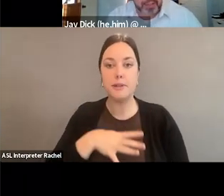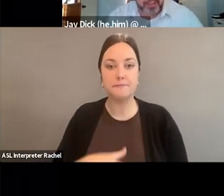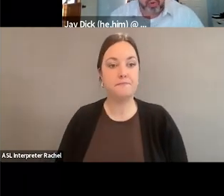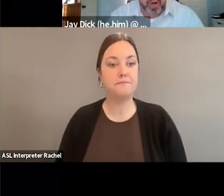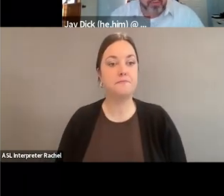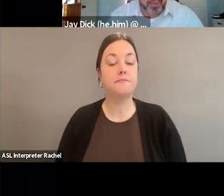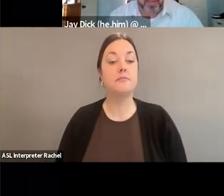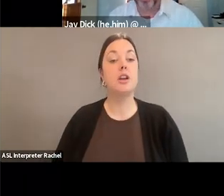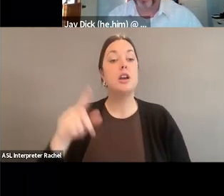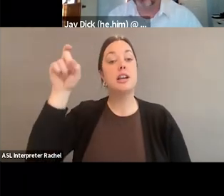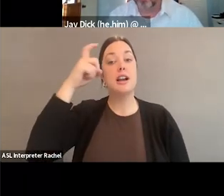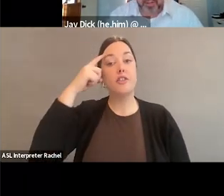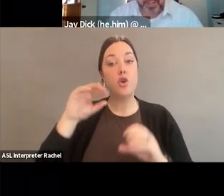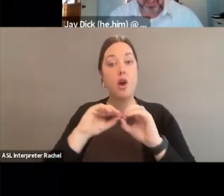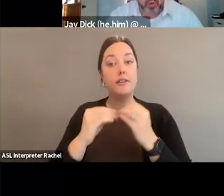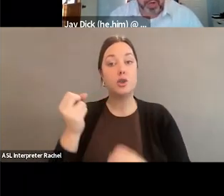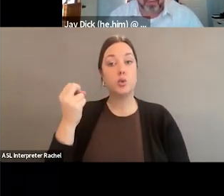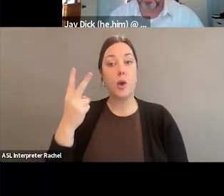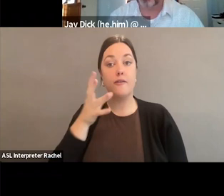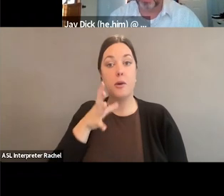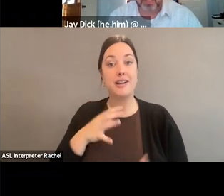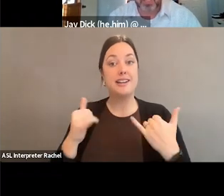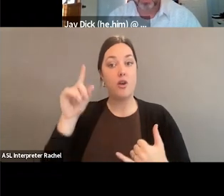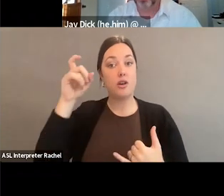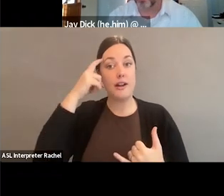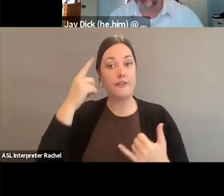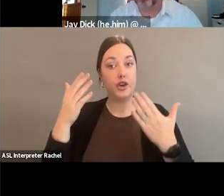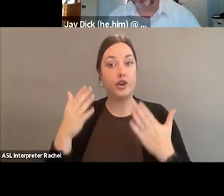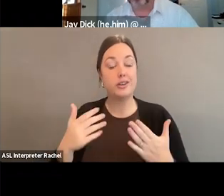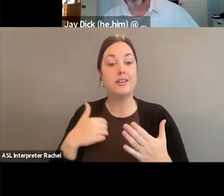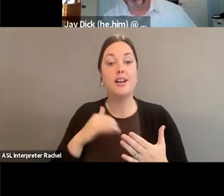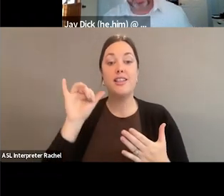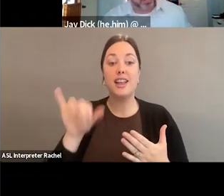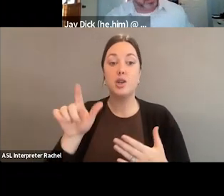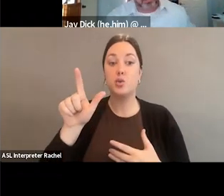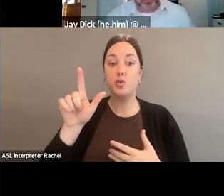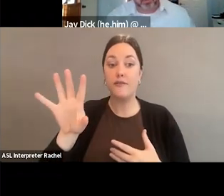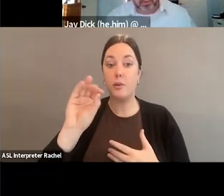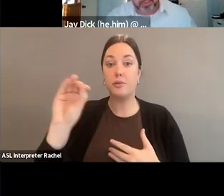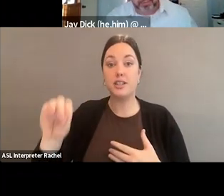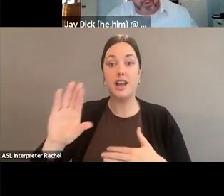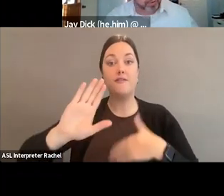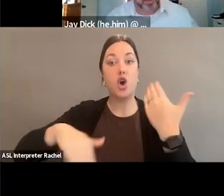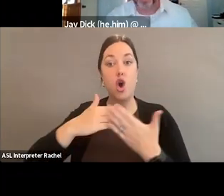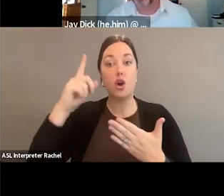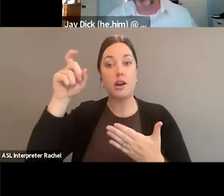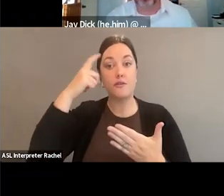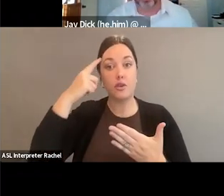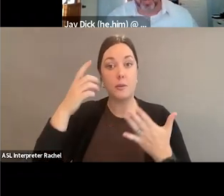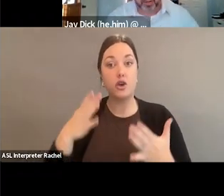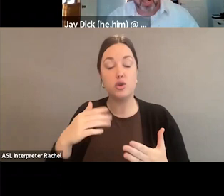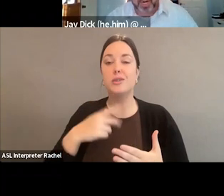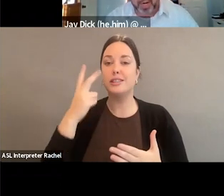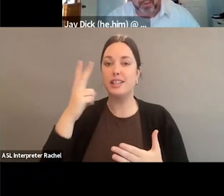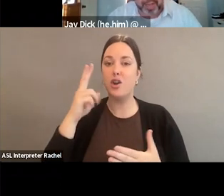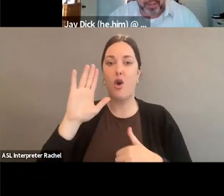Governor's offices. Twelve women are now governors. That's 24% of all governors. So, again, you're seeing a little bit of growth there. That's an